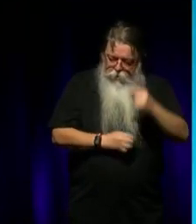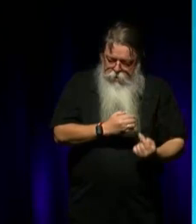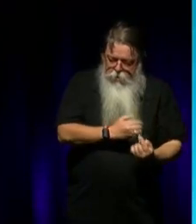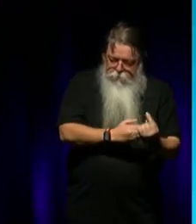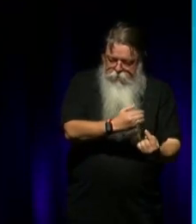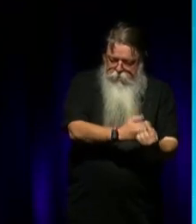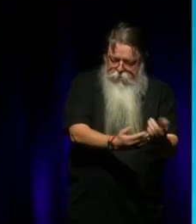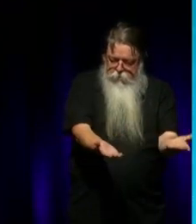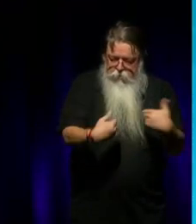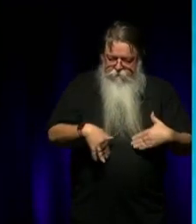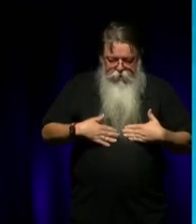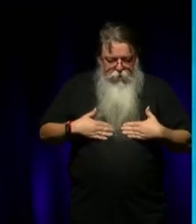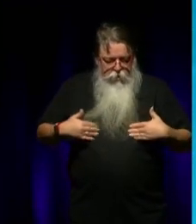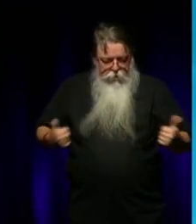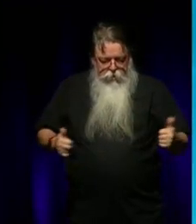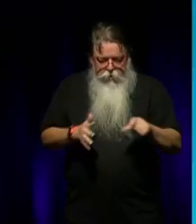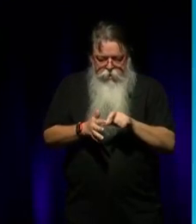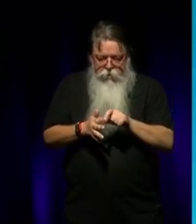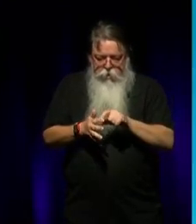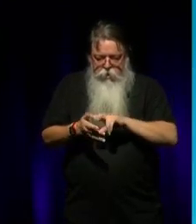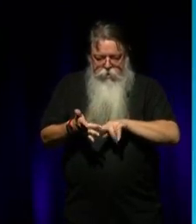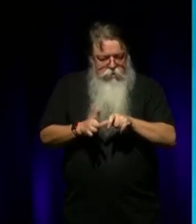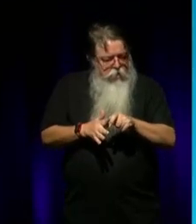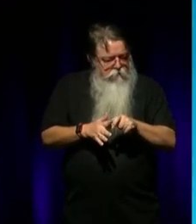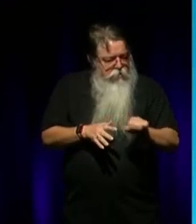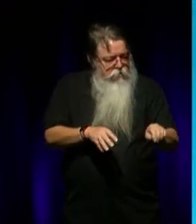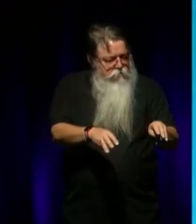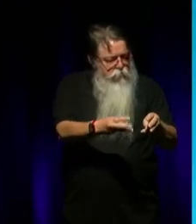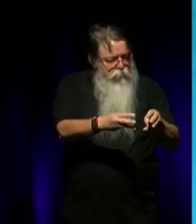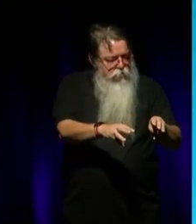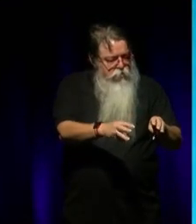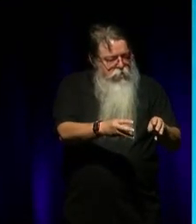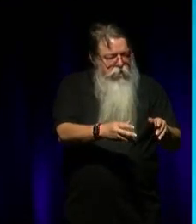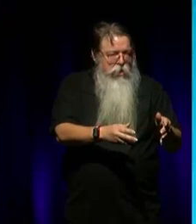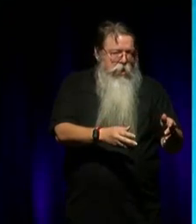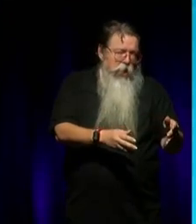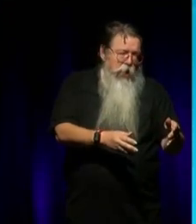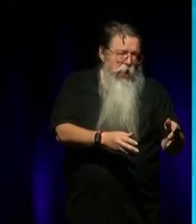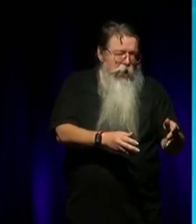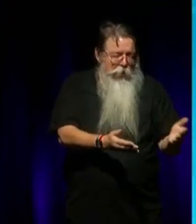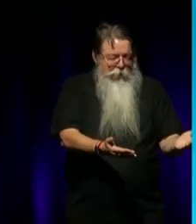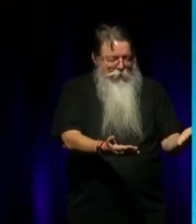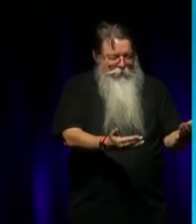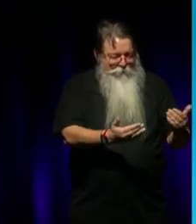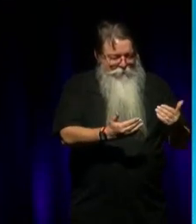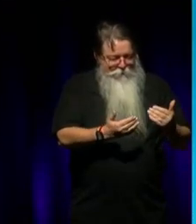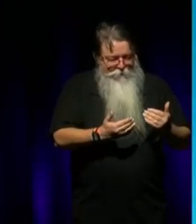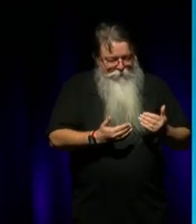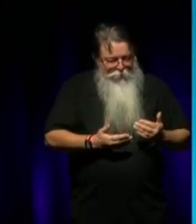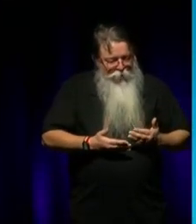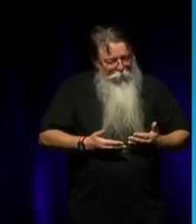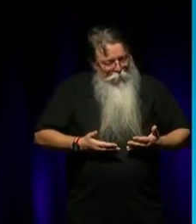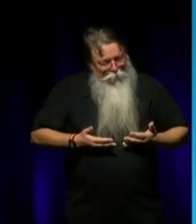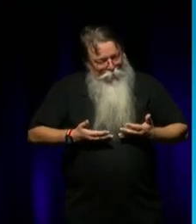was a healing for me. I think it's healing of David's music became, it's a bittersweet situation, because you can heal within it, and you can go forward.